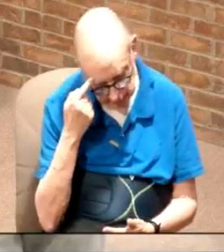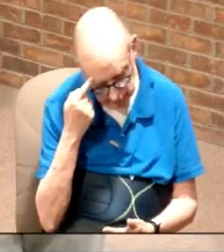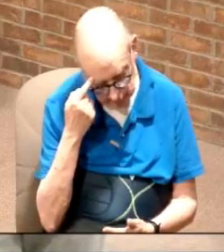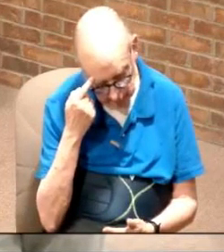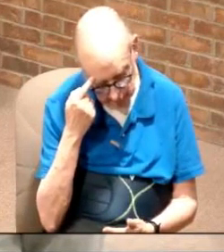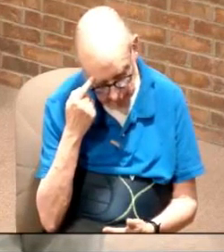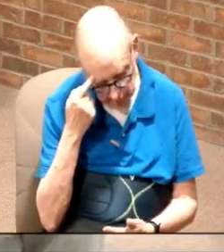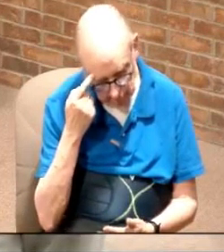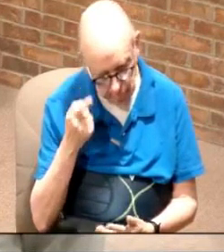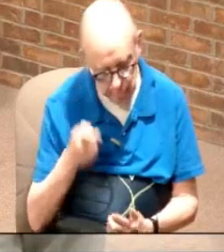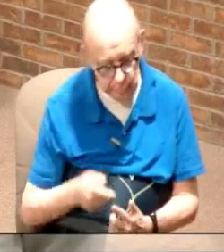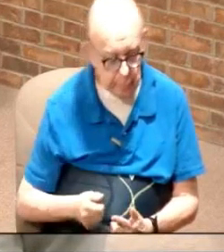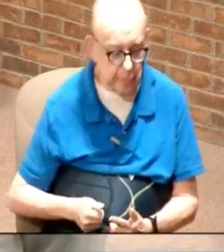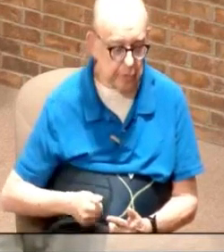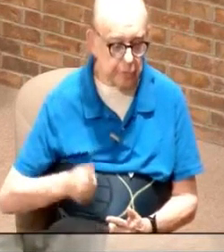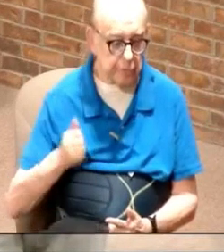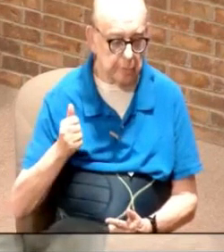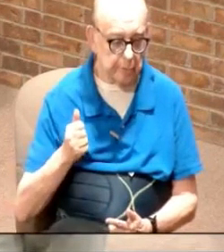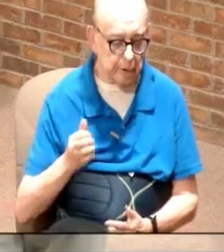to the Supreme Court